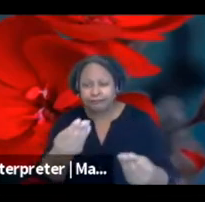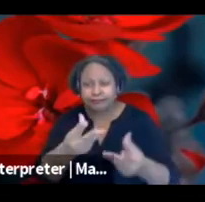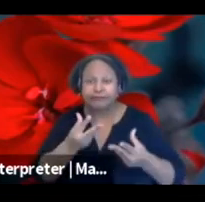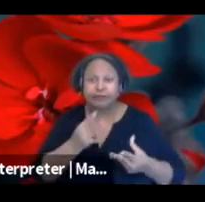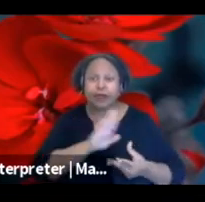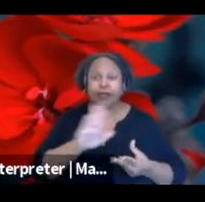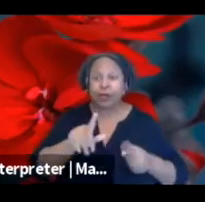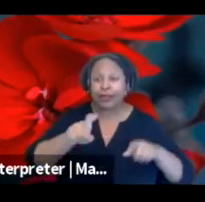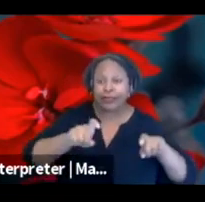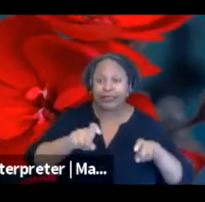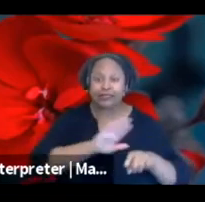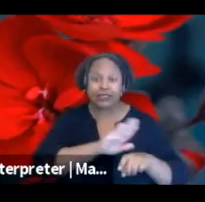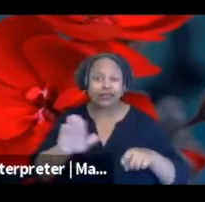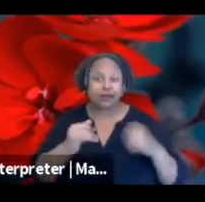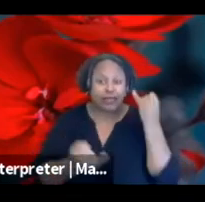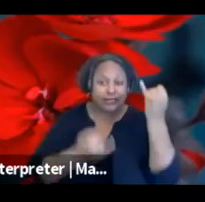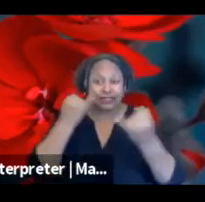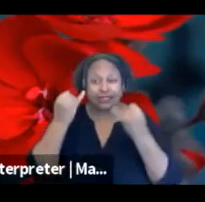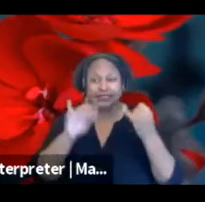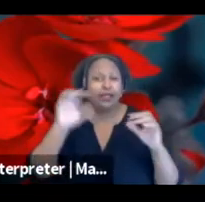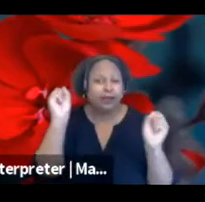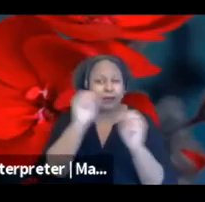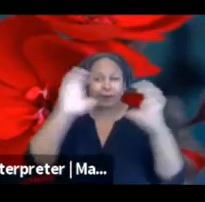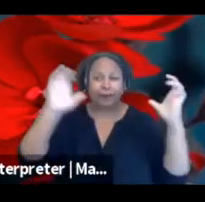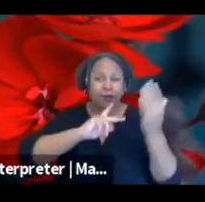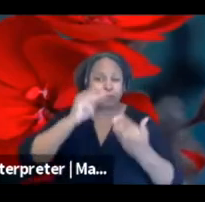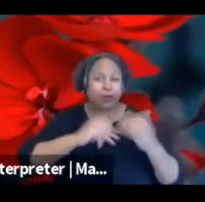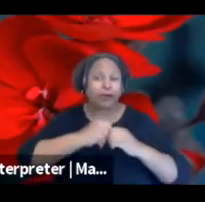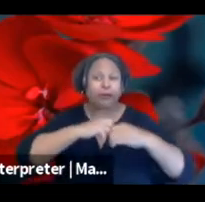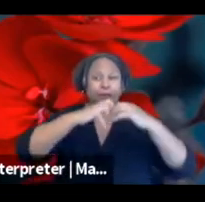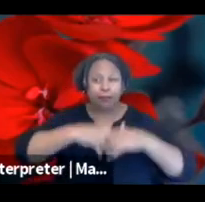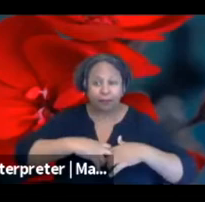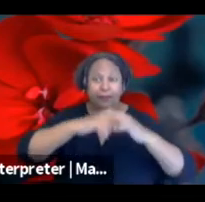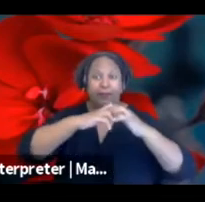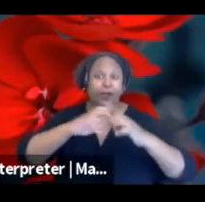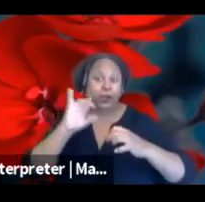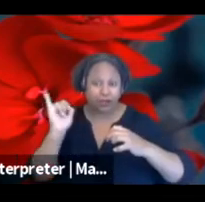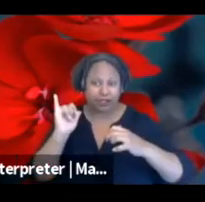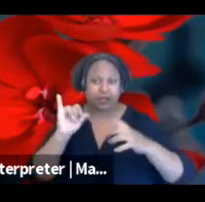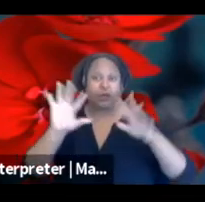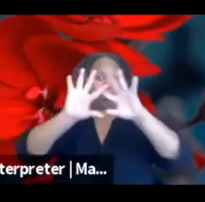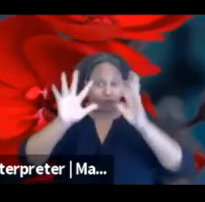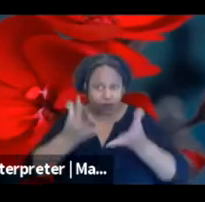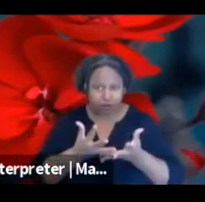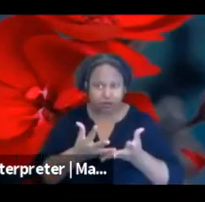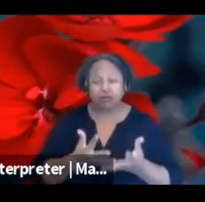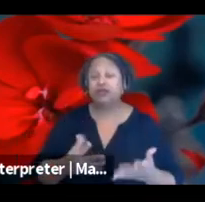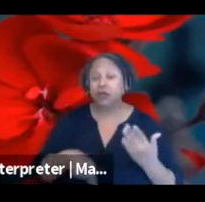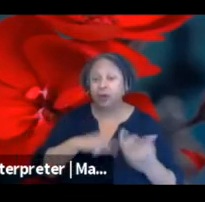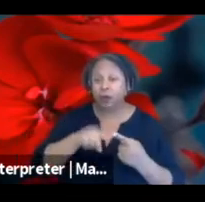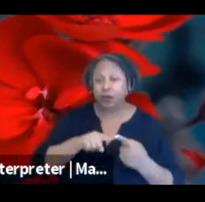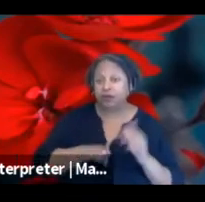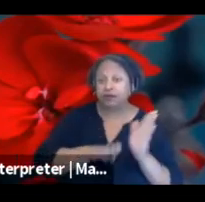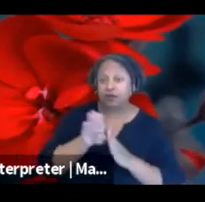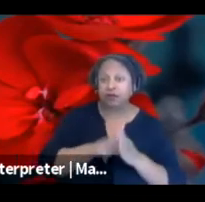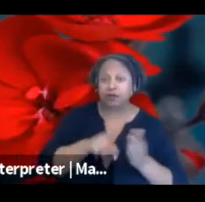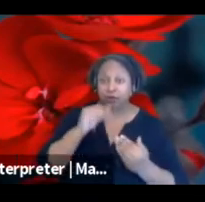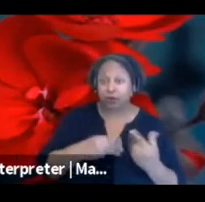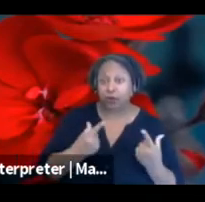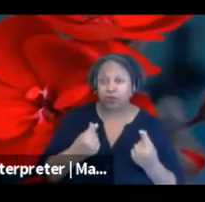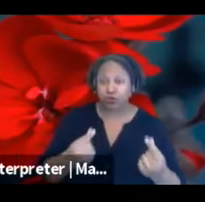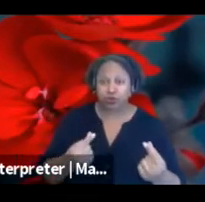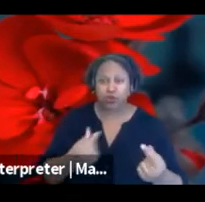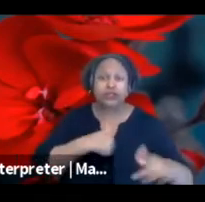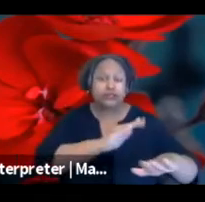are, and just what they envision for this program as a whole. So what we did was, in developing this program, we were able to consult